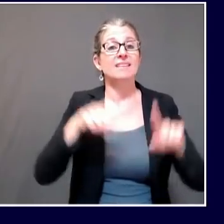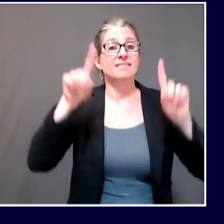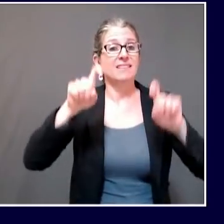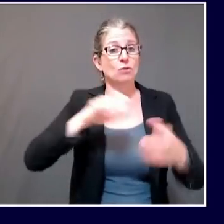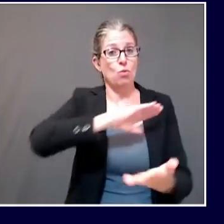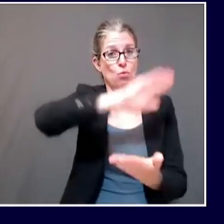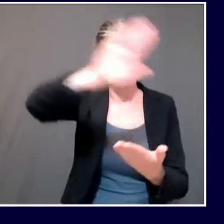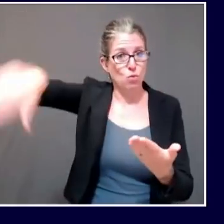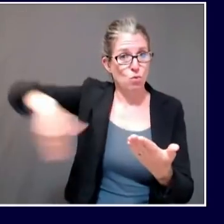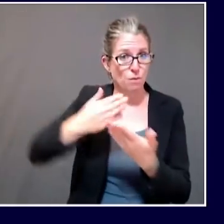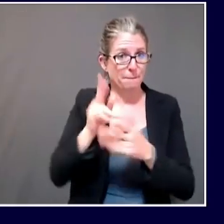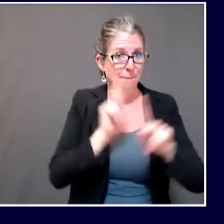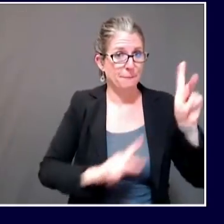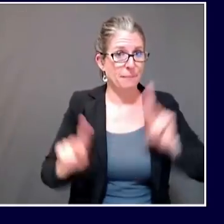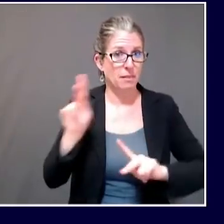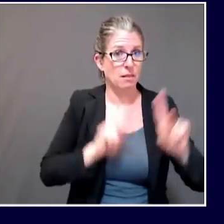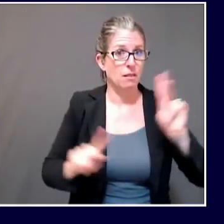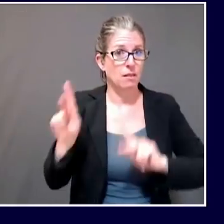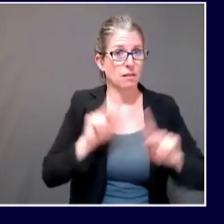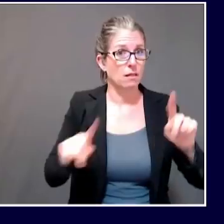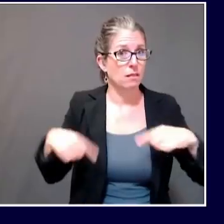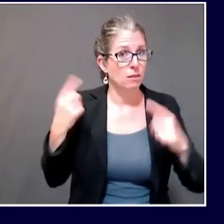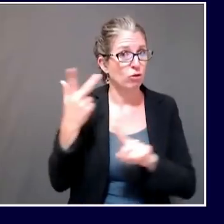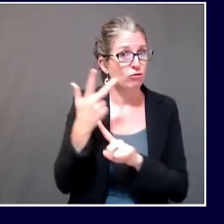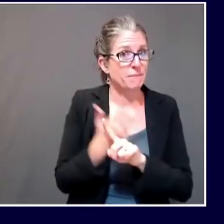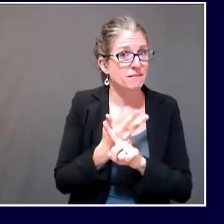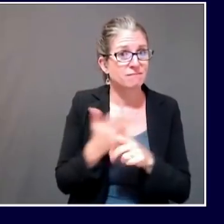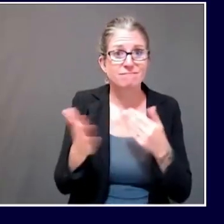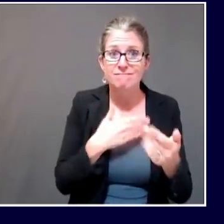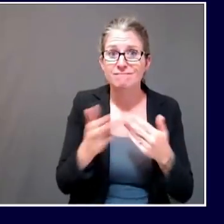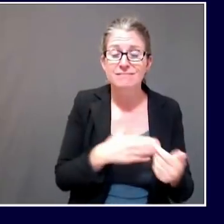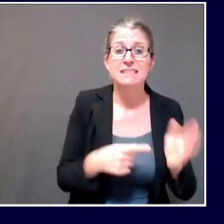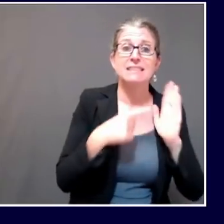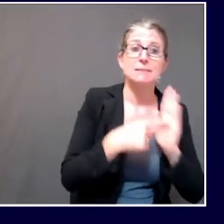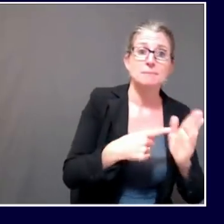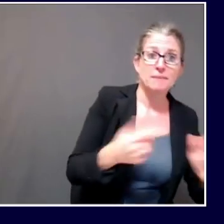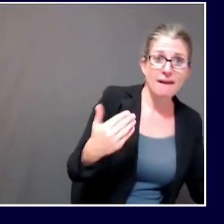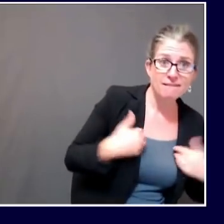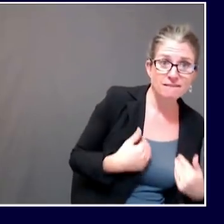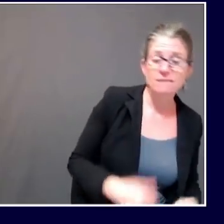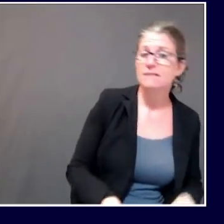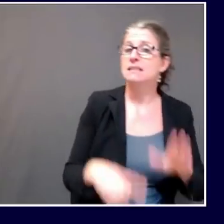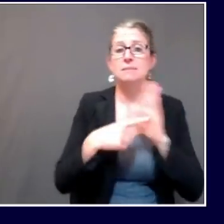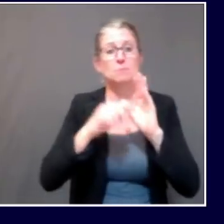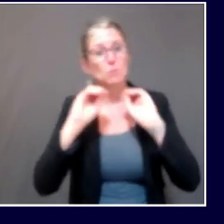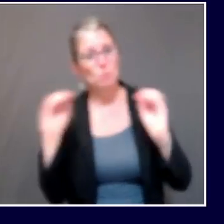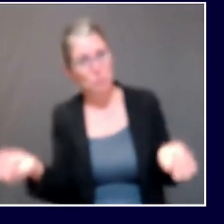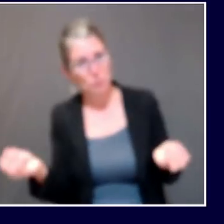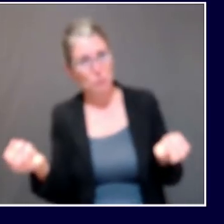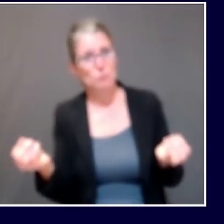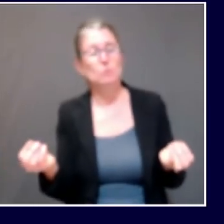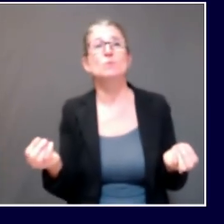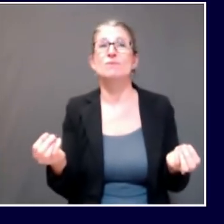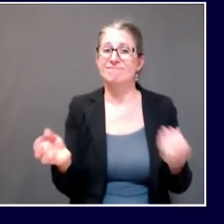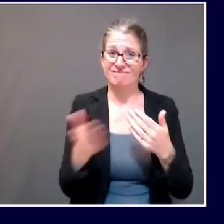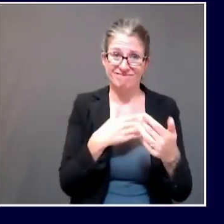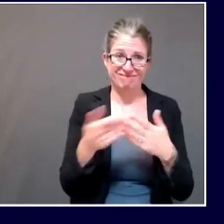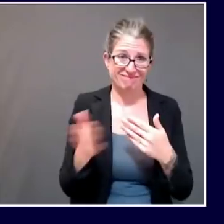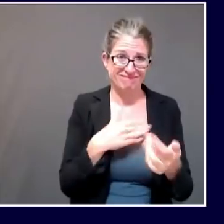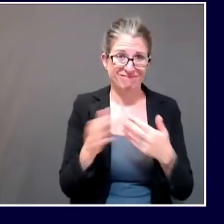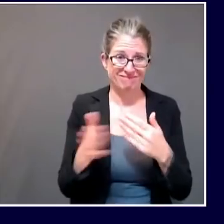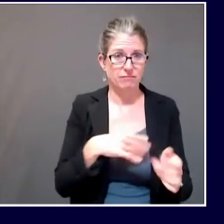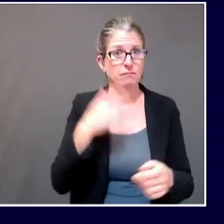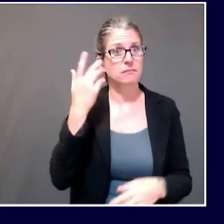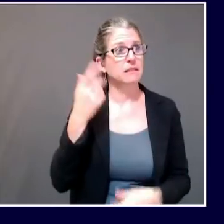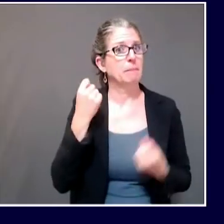individuals going back several months now. That's reflected in the standing order that Maine DHHS and Maine